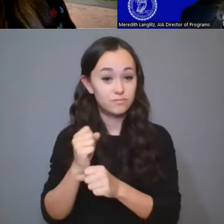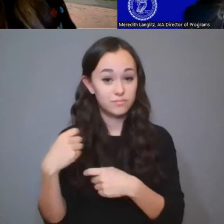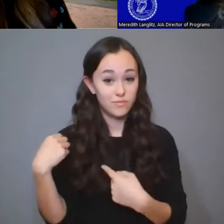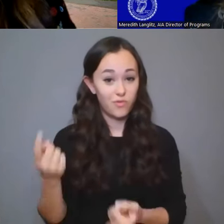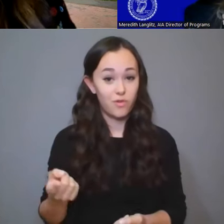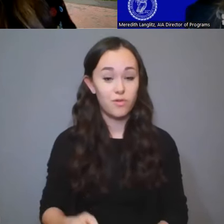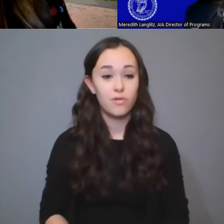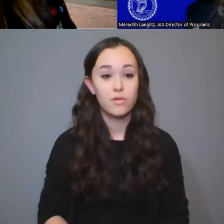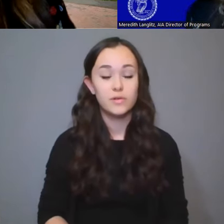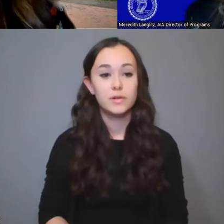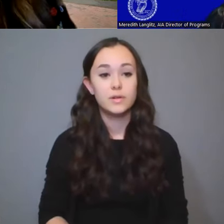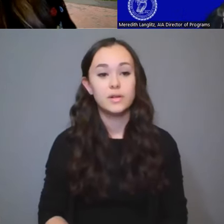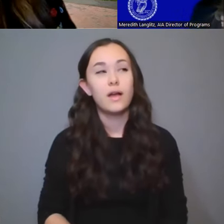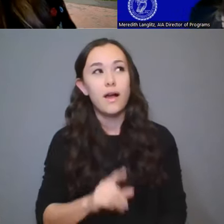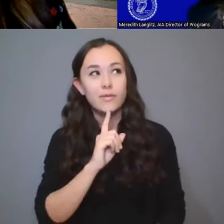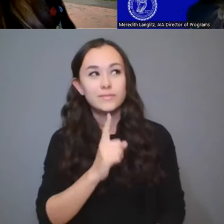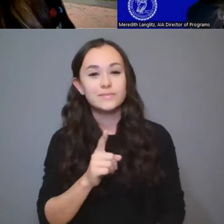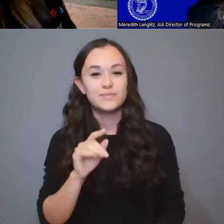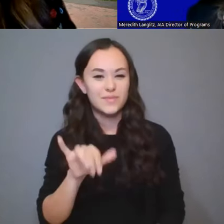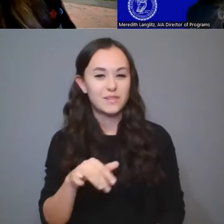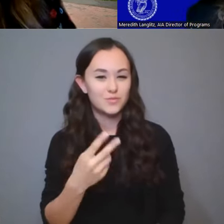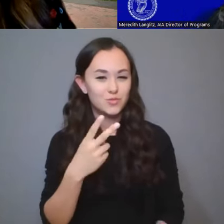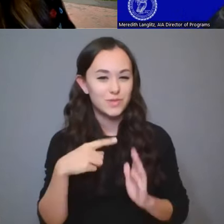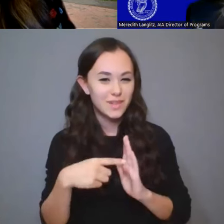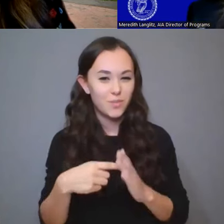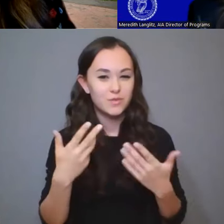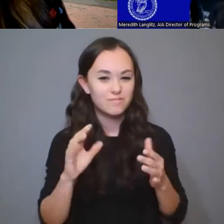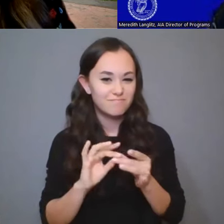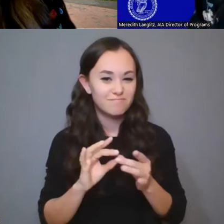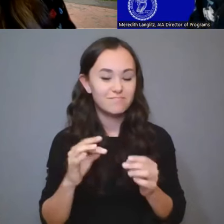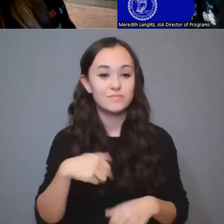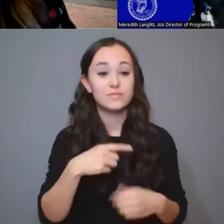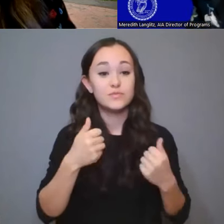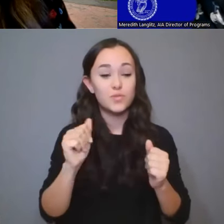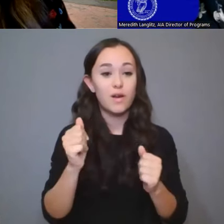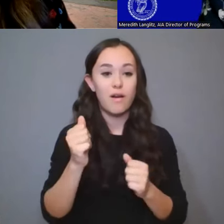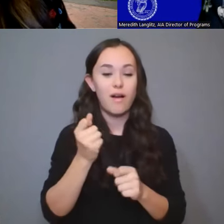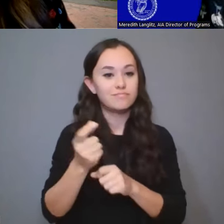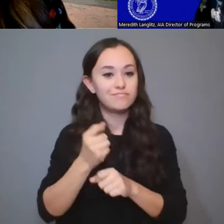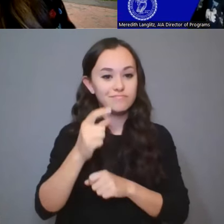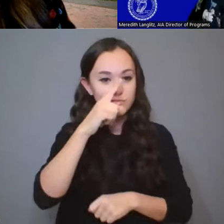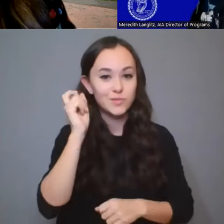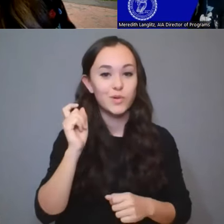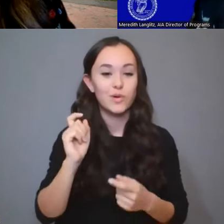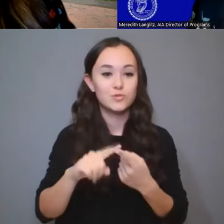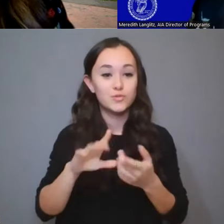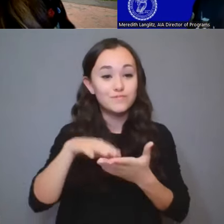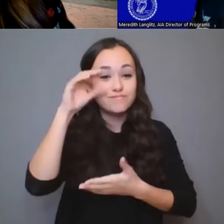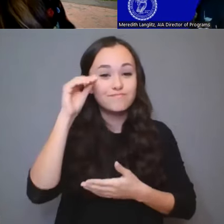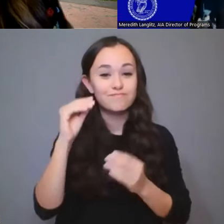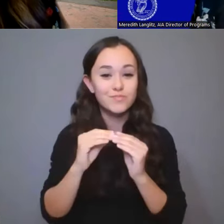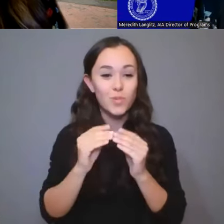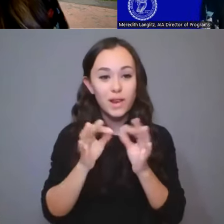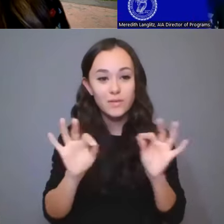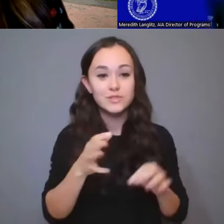You know, those are the two big ones in terms of language. I think we try every summer that we are out at field school to learn more language, and